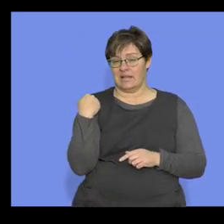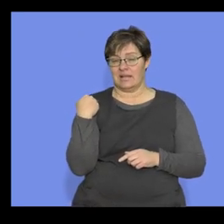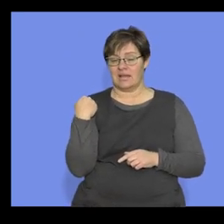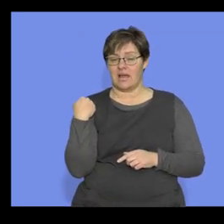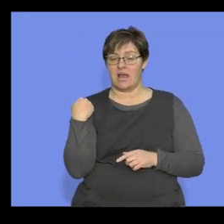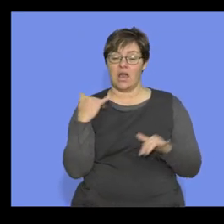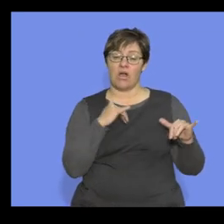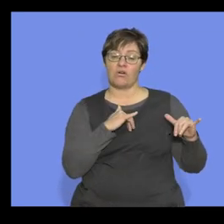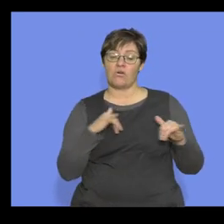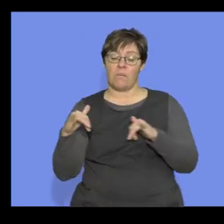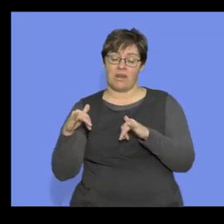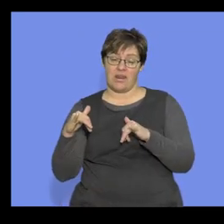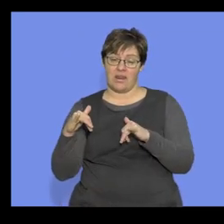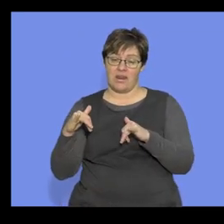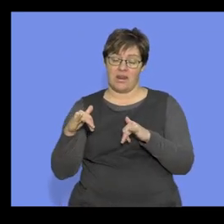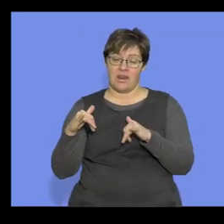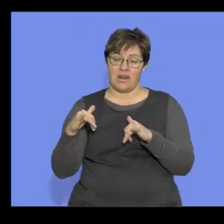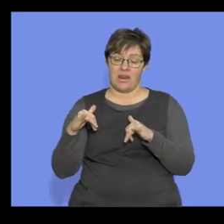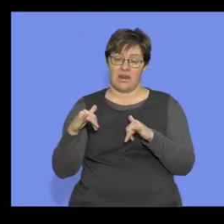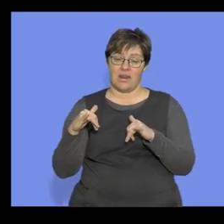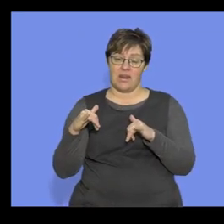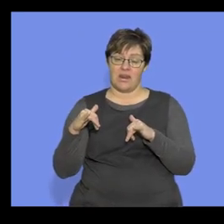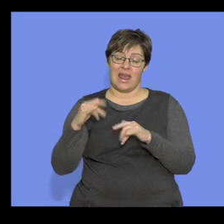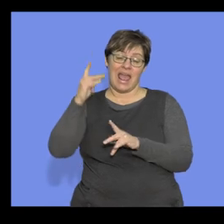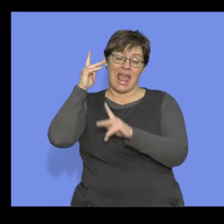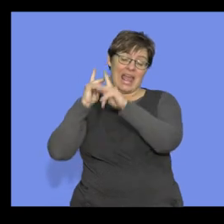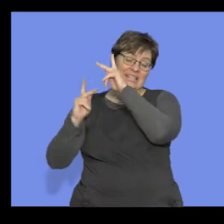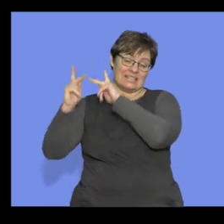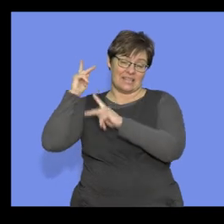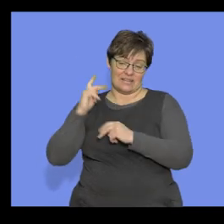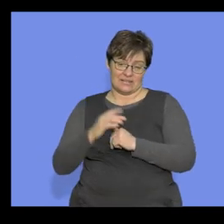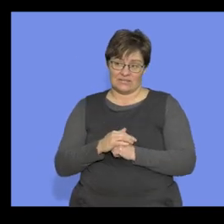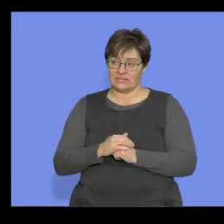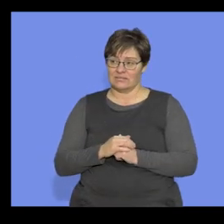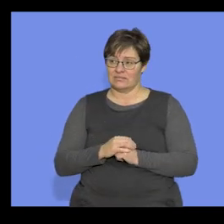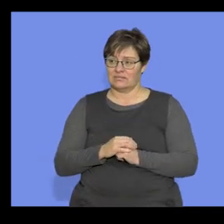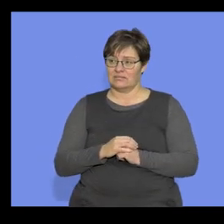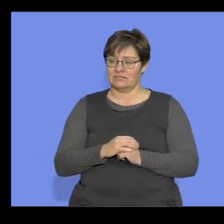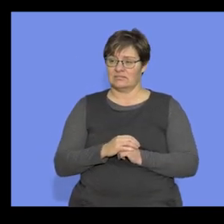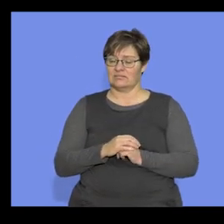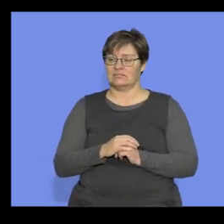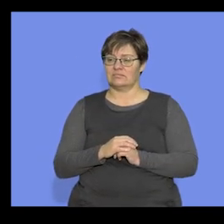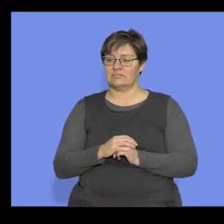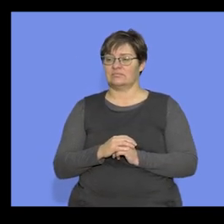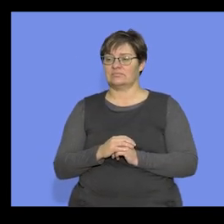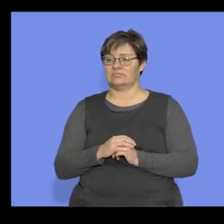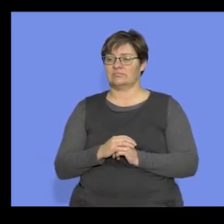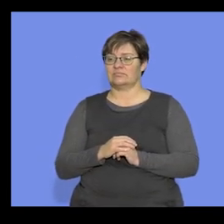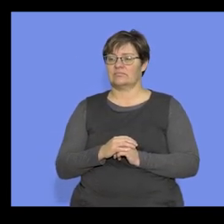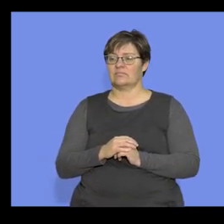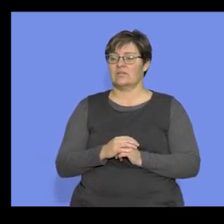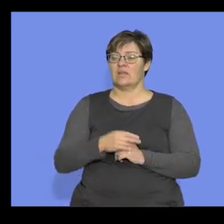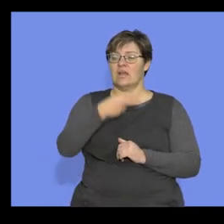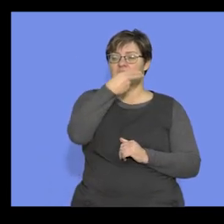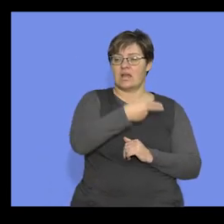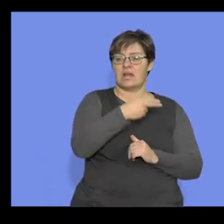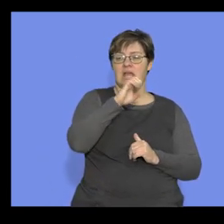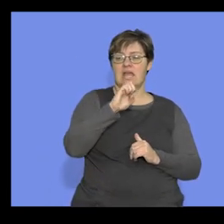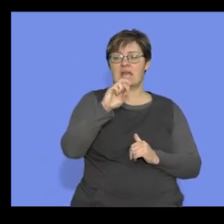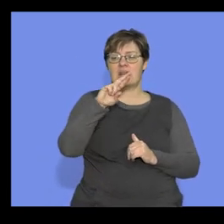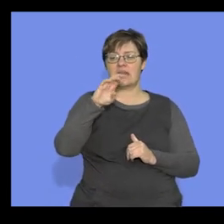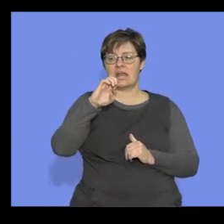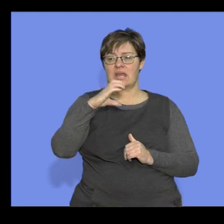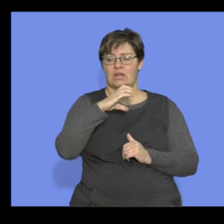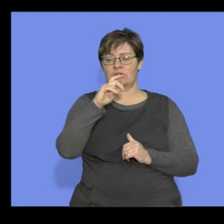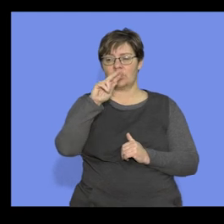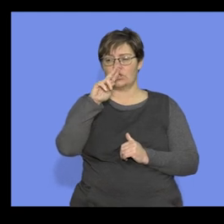recent common ancestor, these are always quite tricky, the most recent common ancestor of